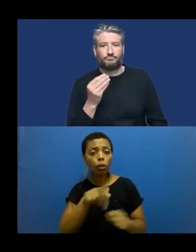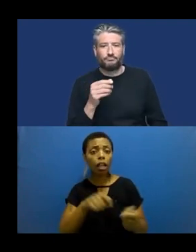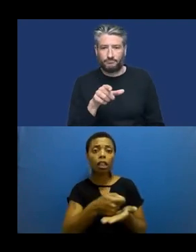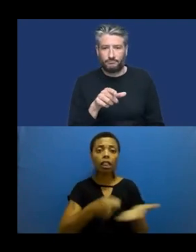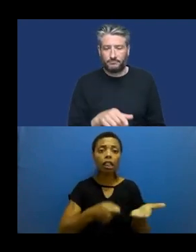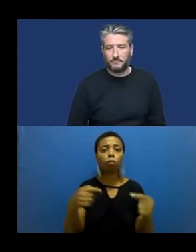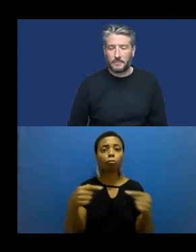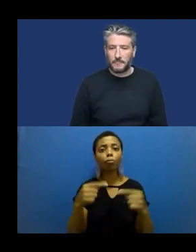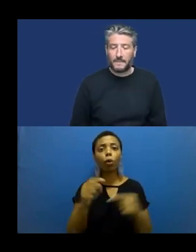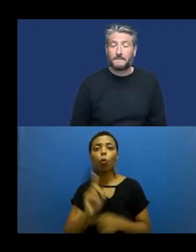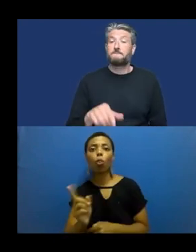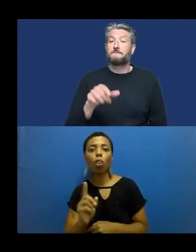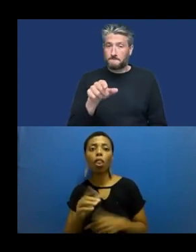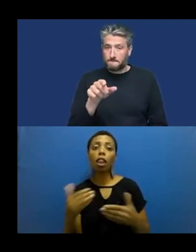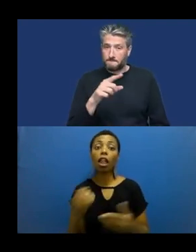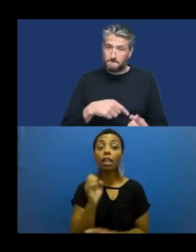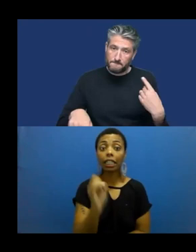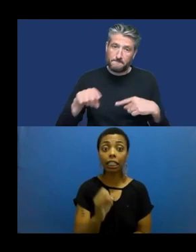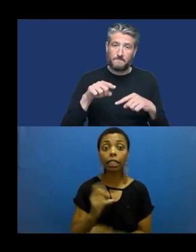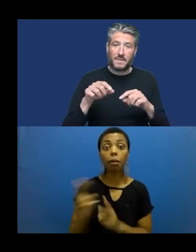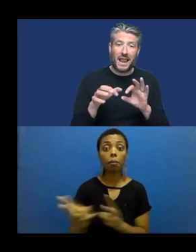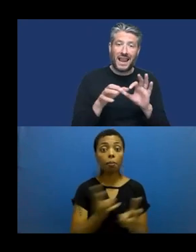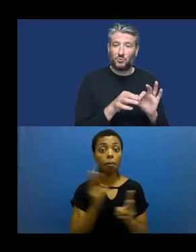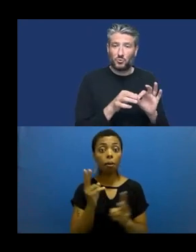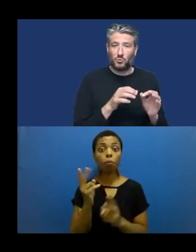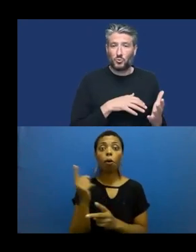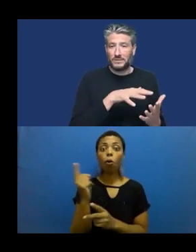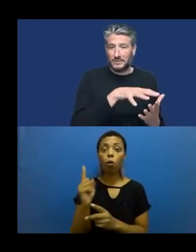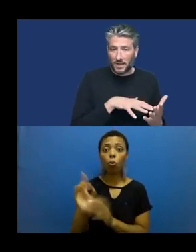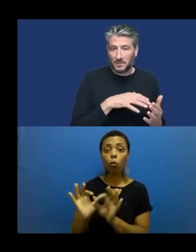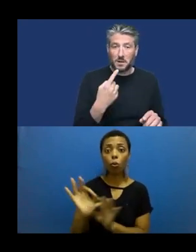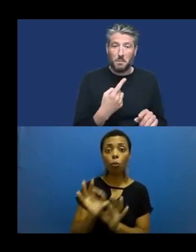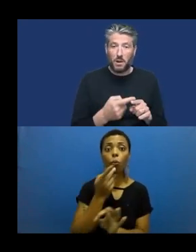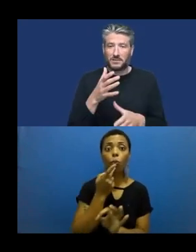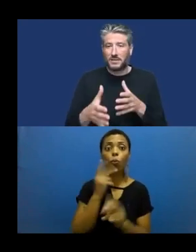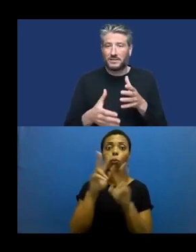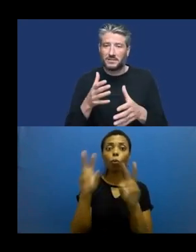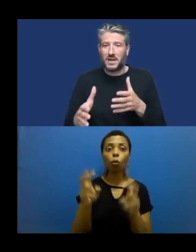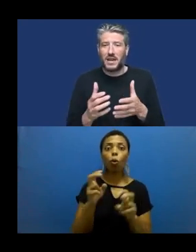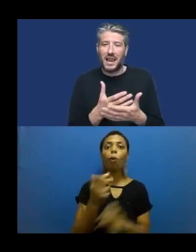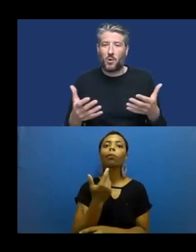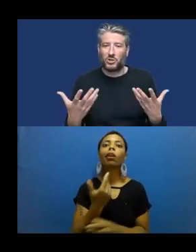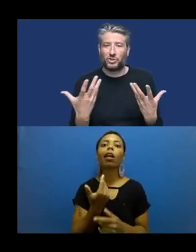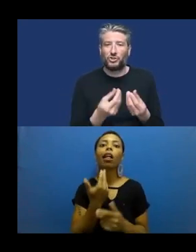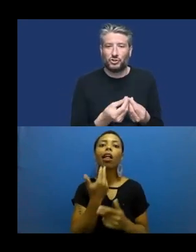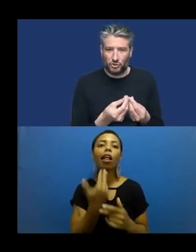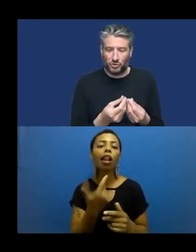comes full circle, combining work on both text and signed languages. Working with sign languages and text separately or together